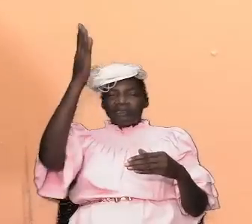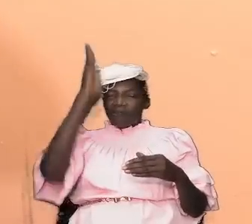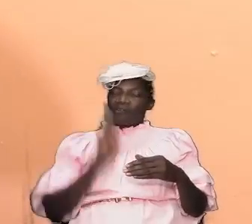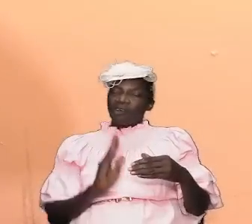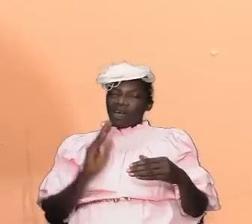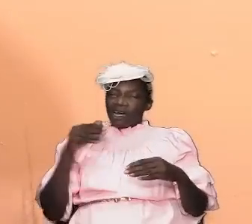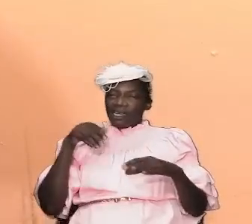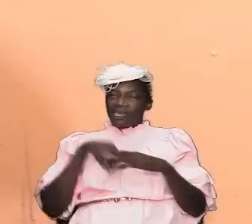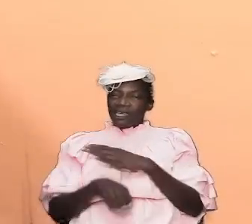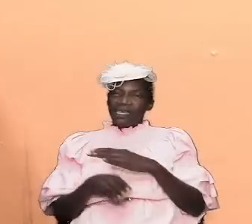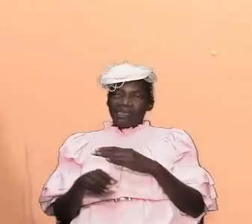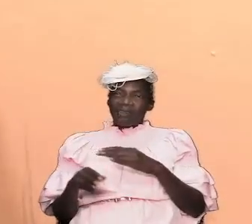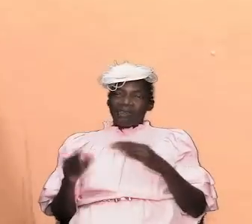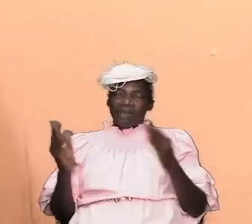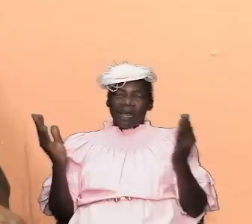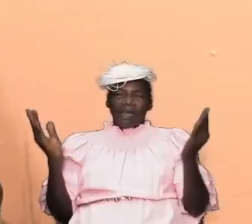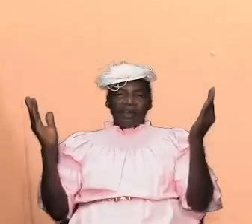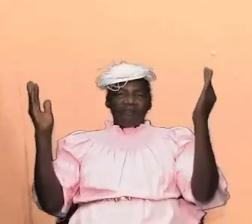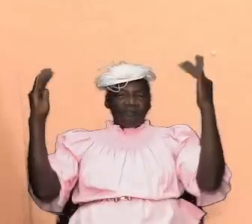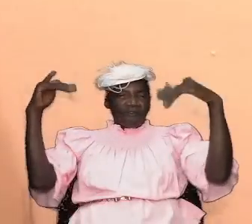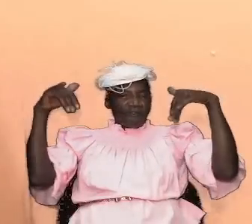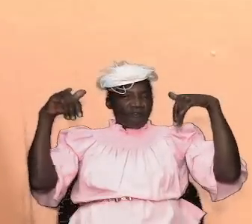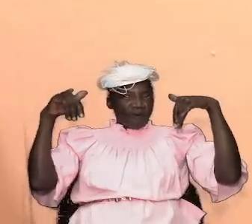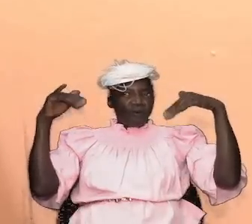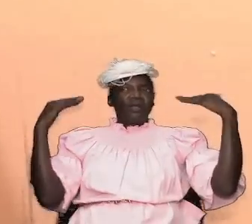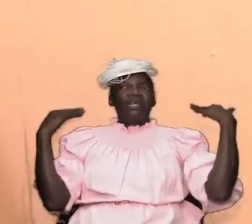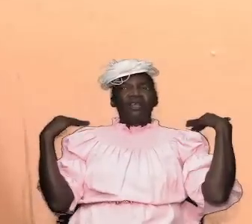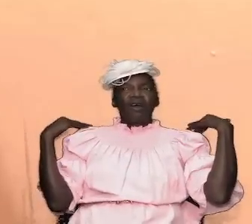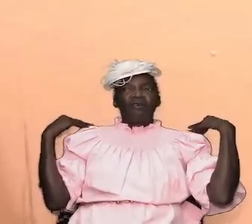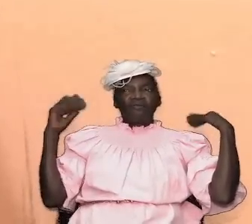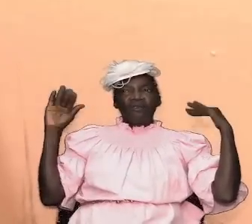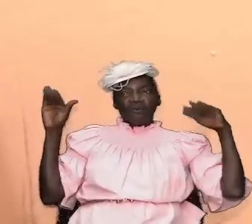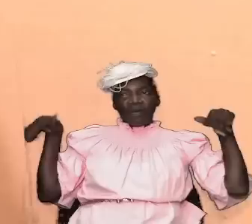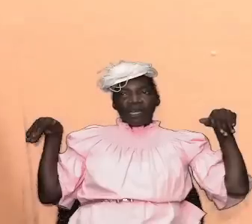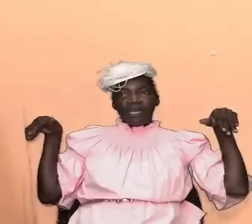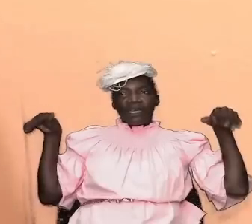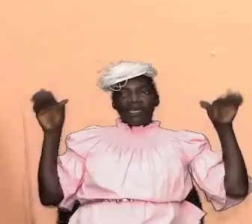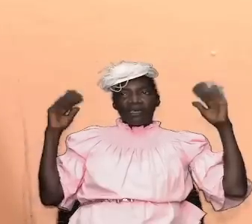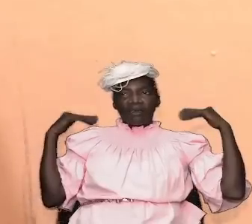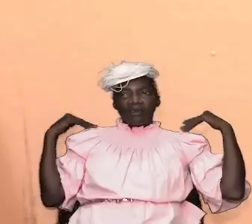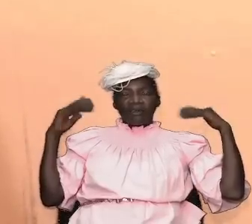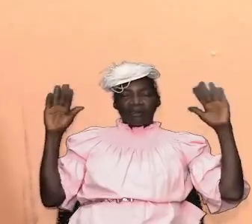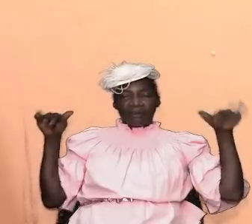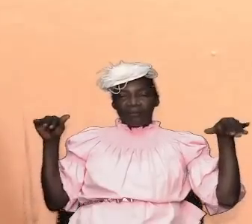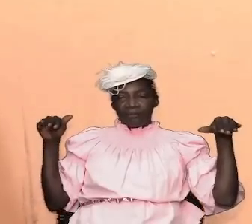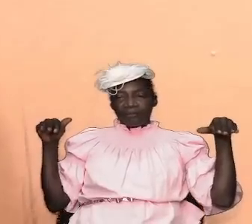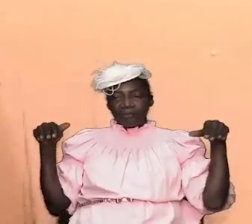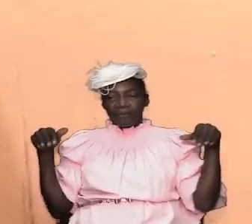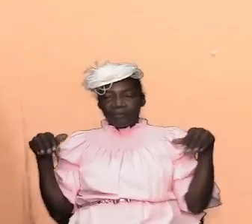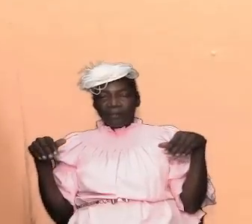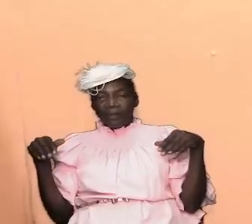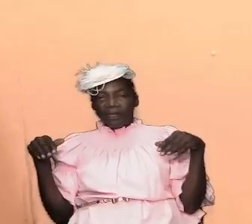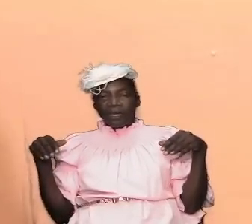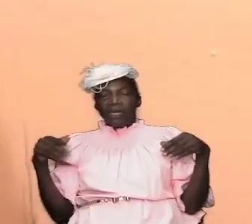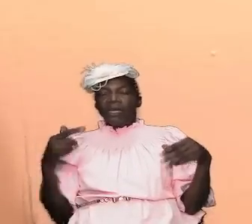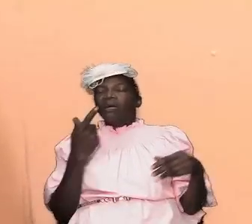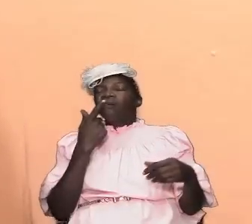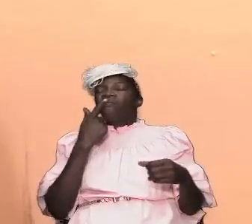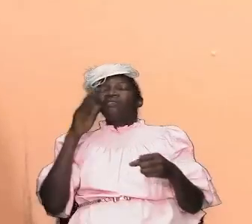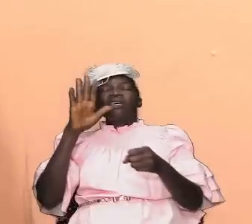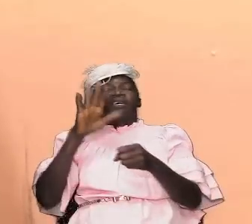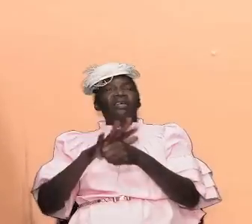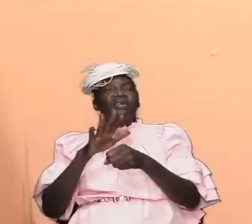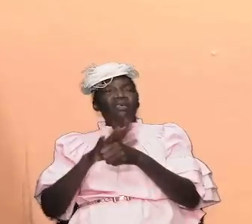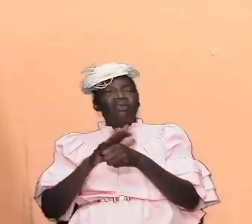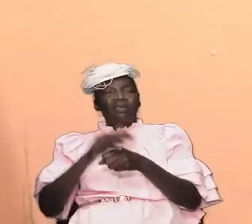folding of the cherubim wings and the cover of that ark of the covenant that box that is called the